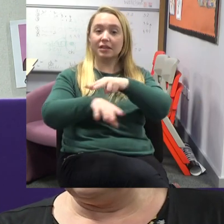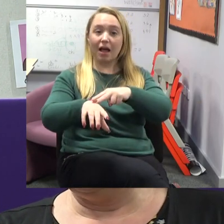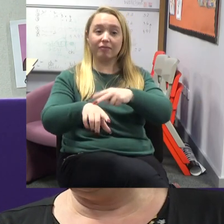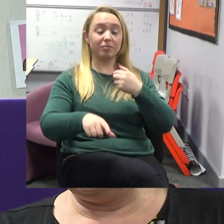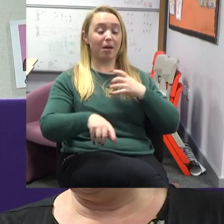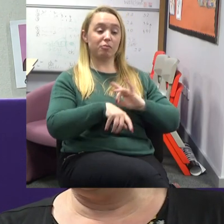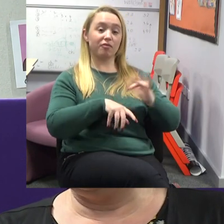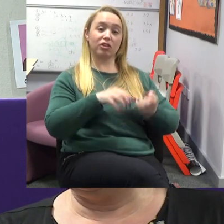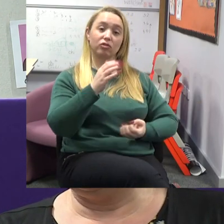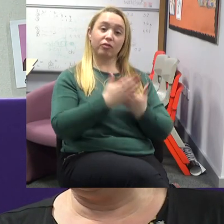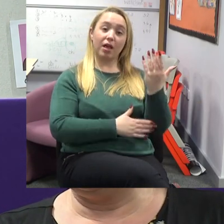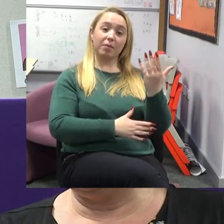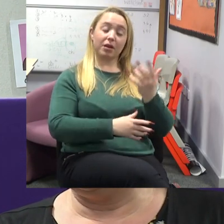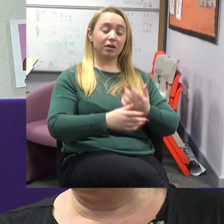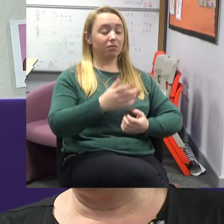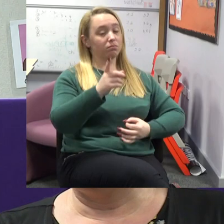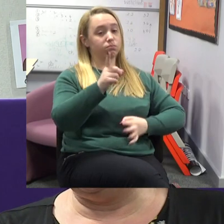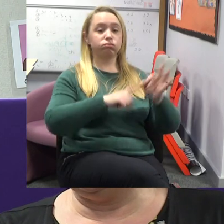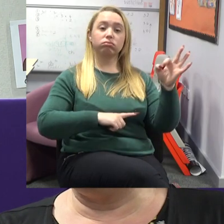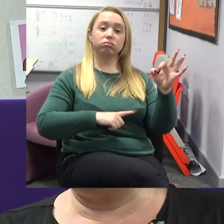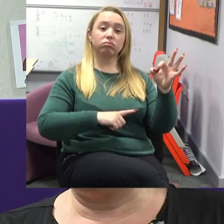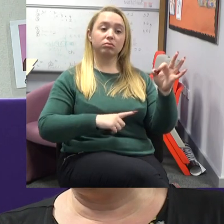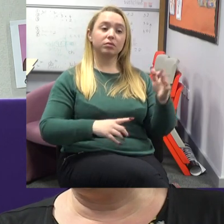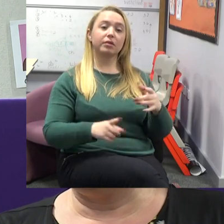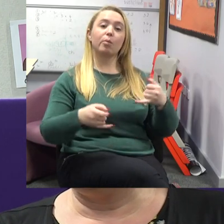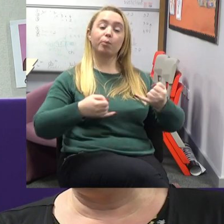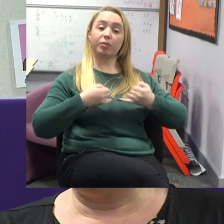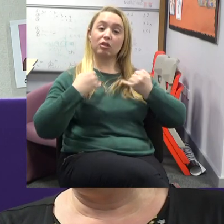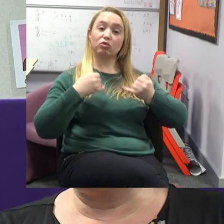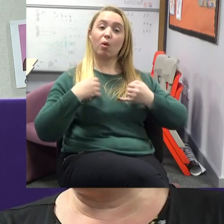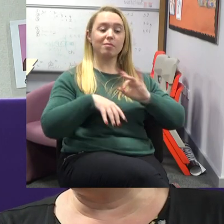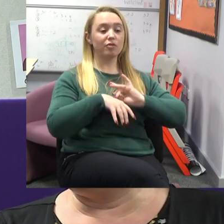with the staff in Garville, from my own professional development, has just been huge. aitalist. Yeah. Yeah. Yeah. That's